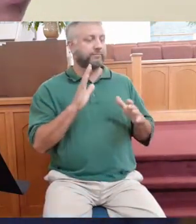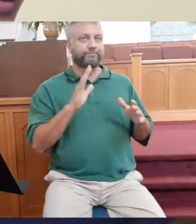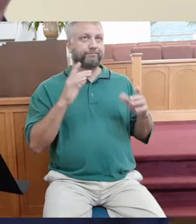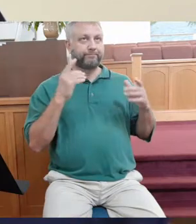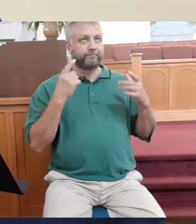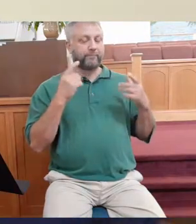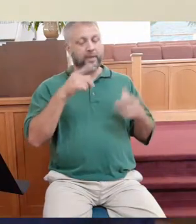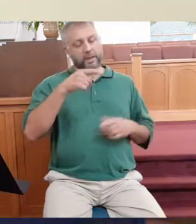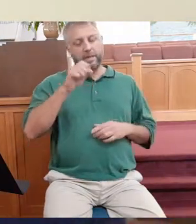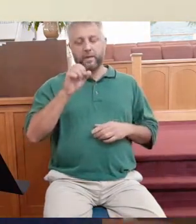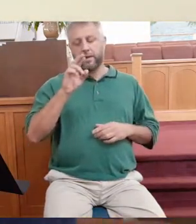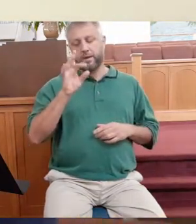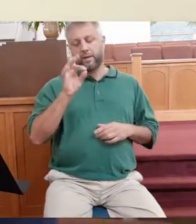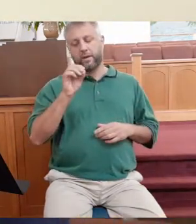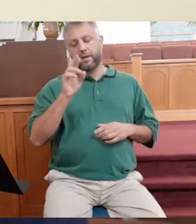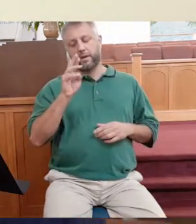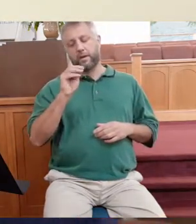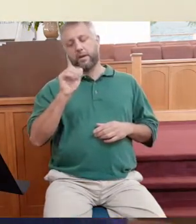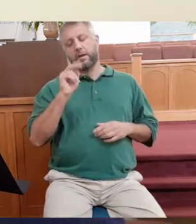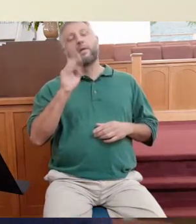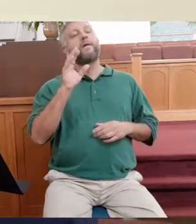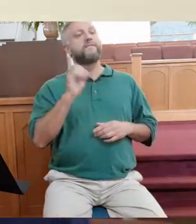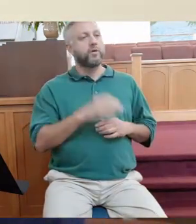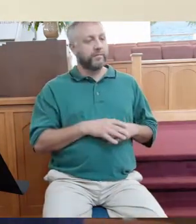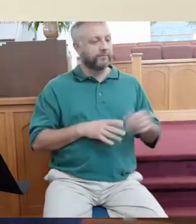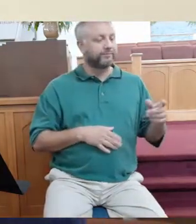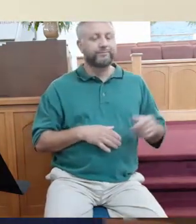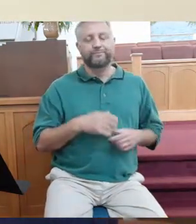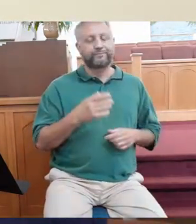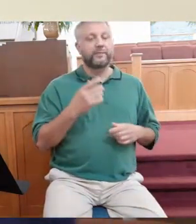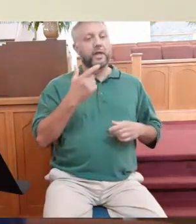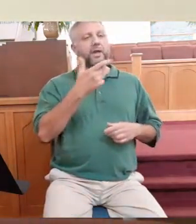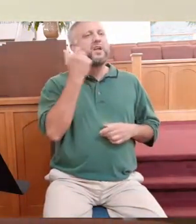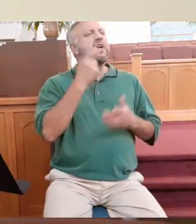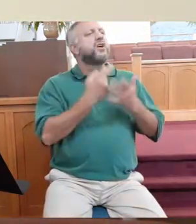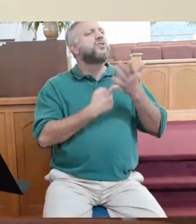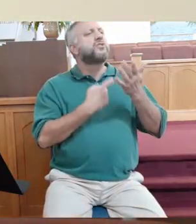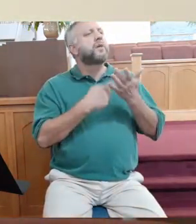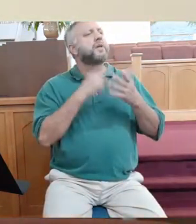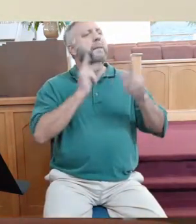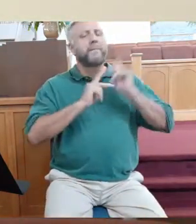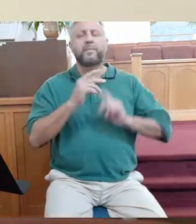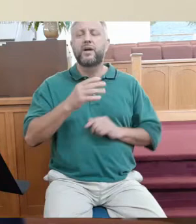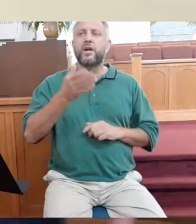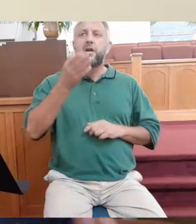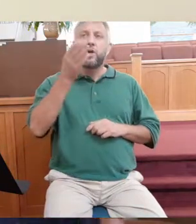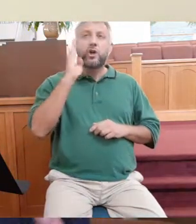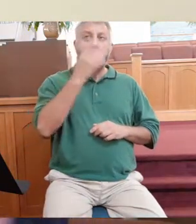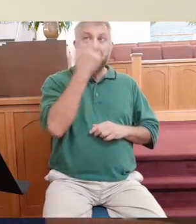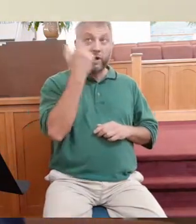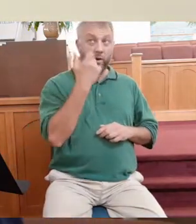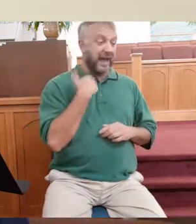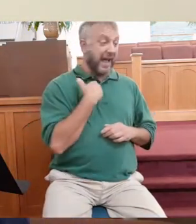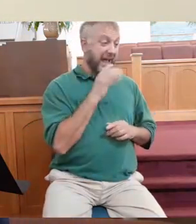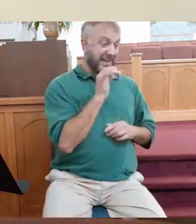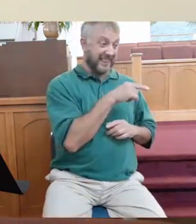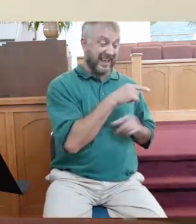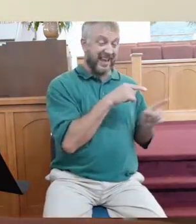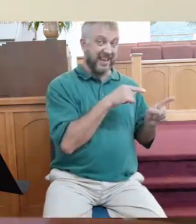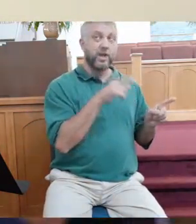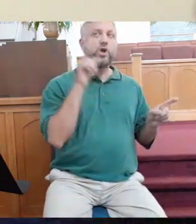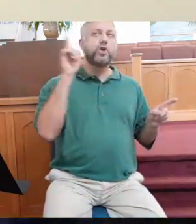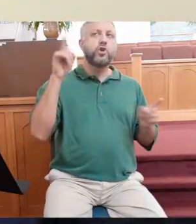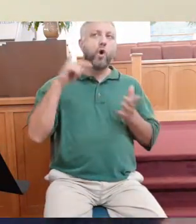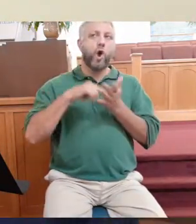call it except that. It's a trap that says, God, you owe me because I did this. It's a relationship that says, if